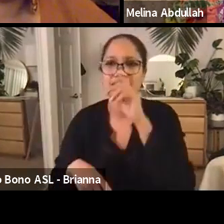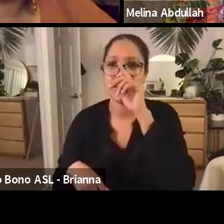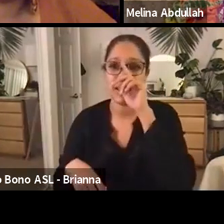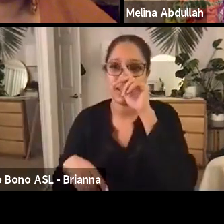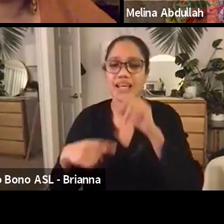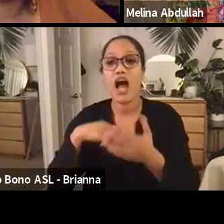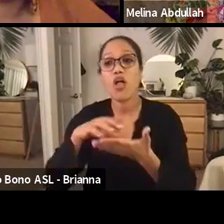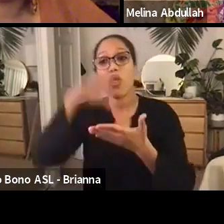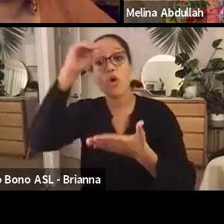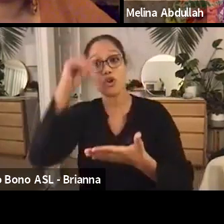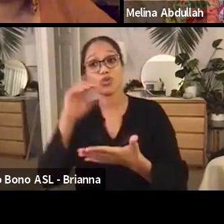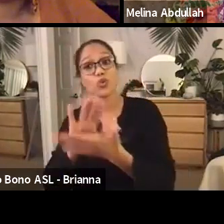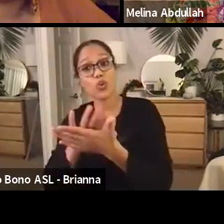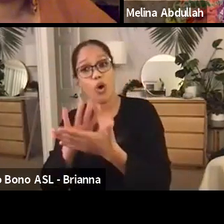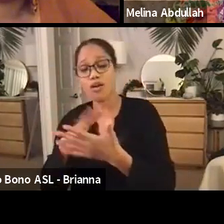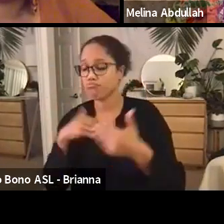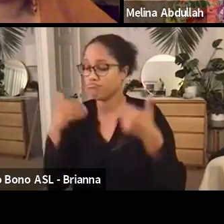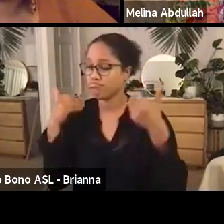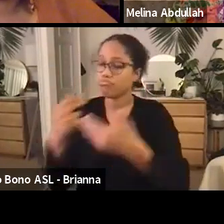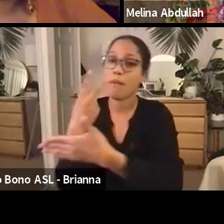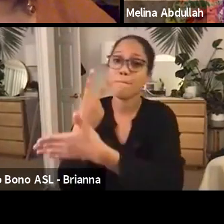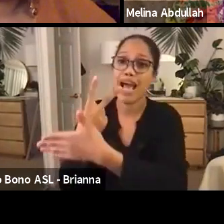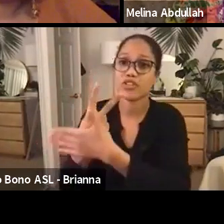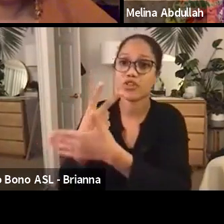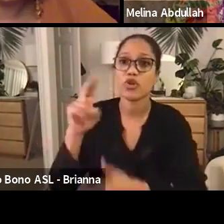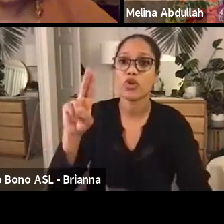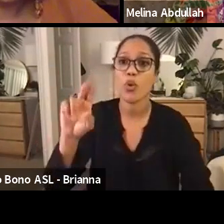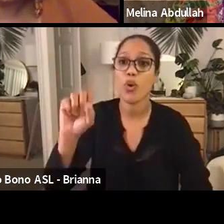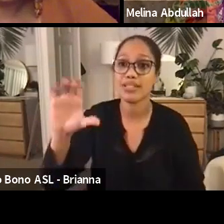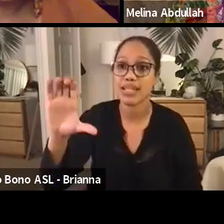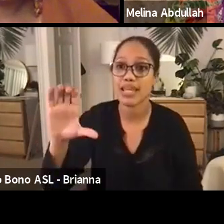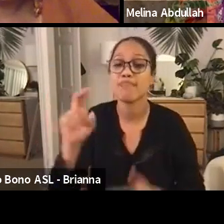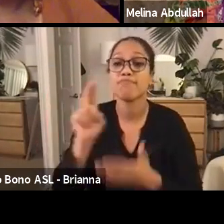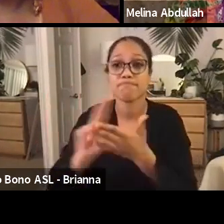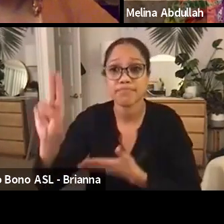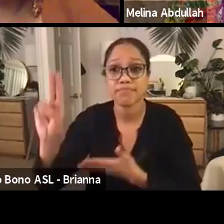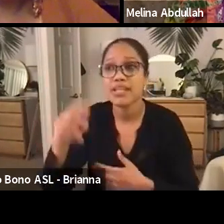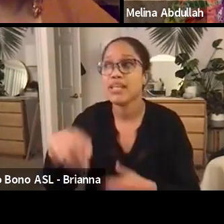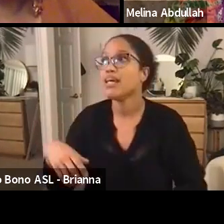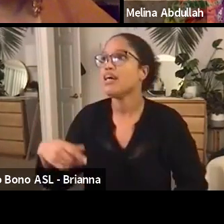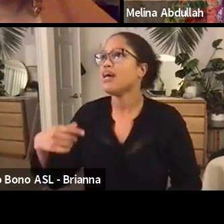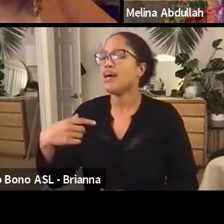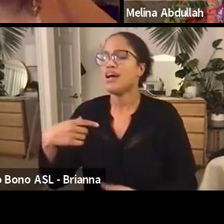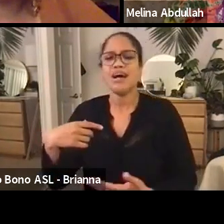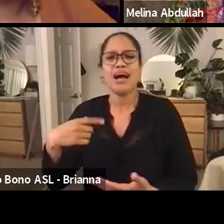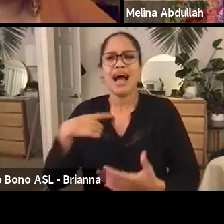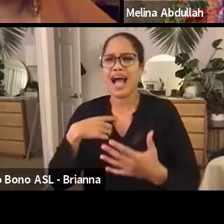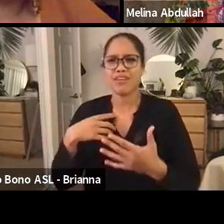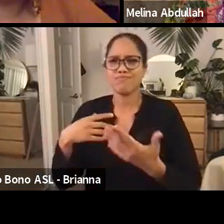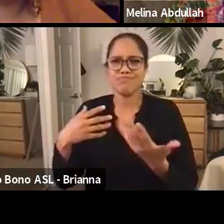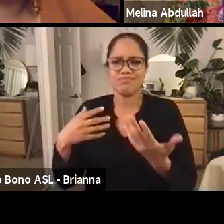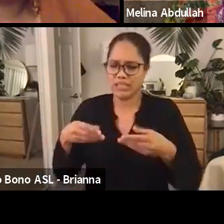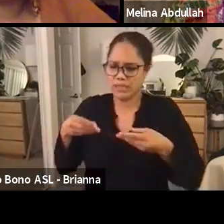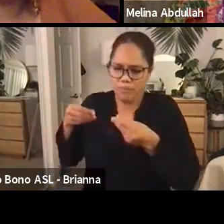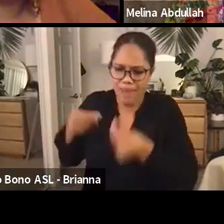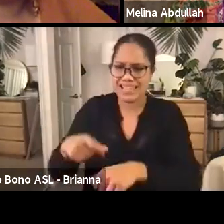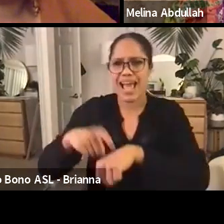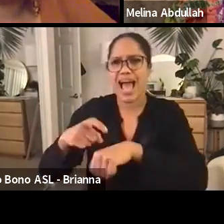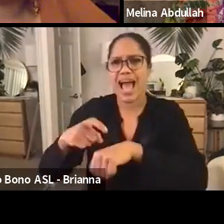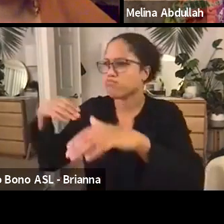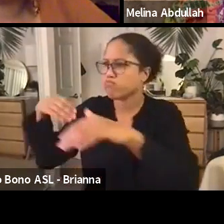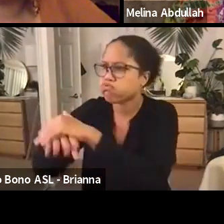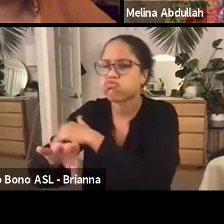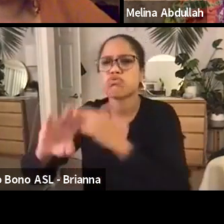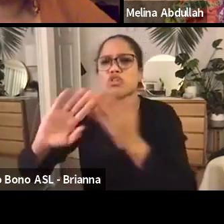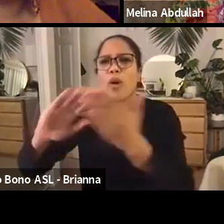got my master's there at USC and then spent 10 years just working in underserved communities, learning and fighting and really understanding how